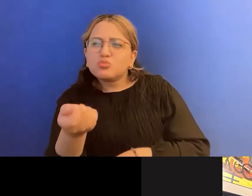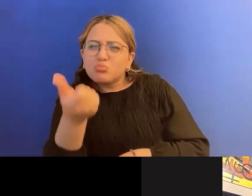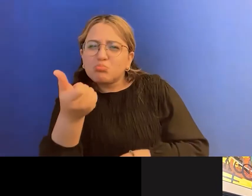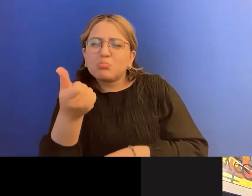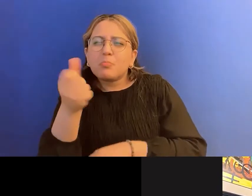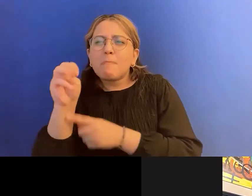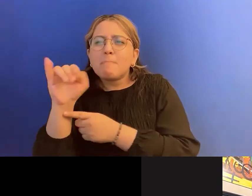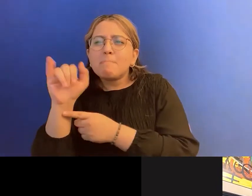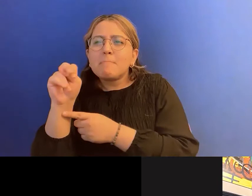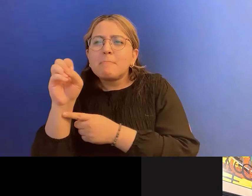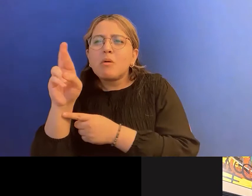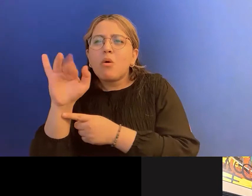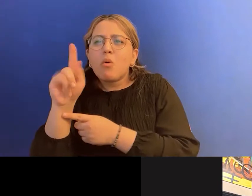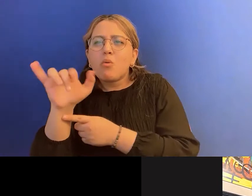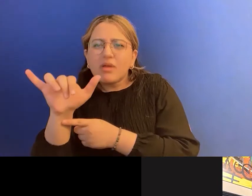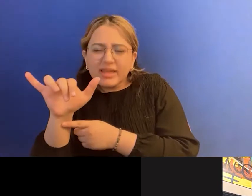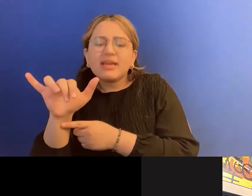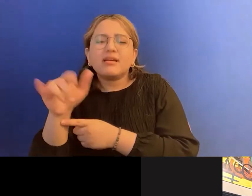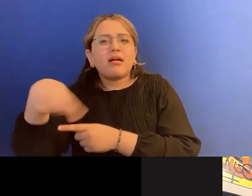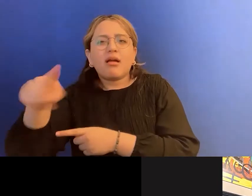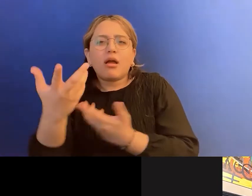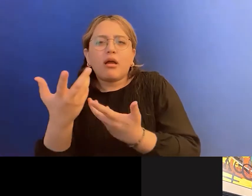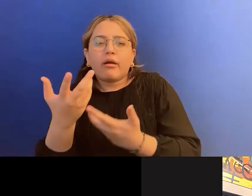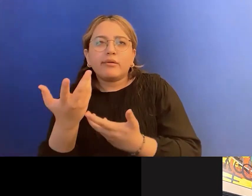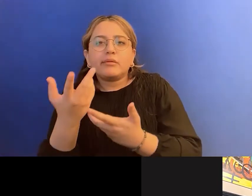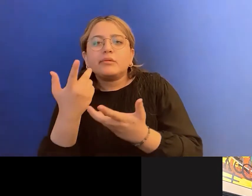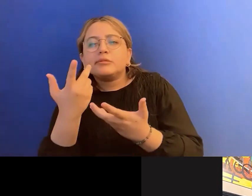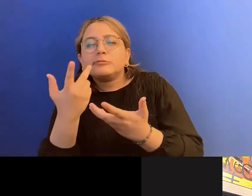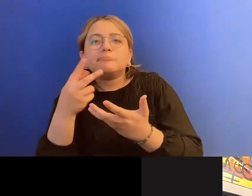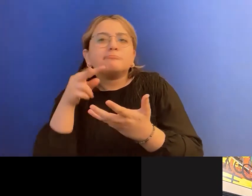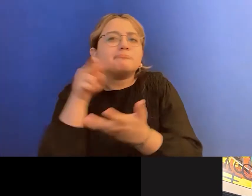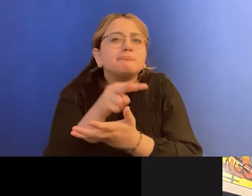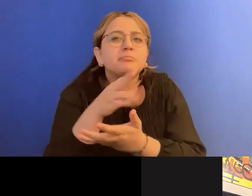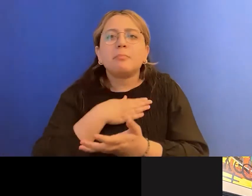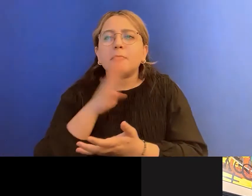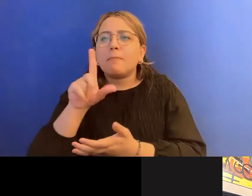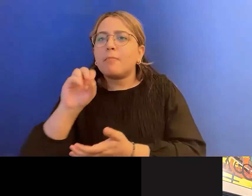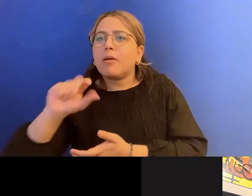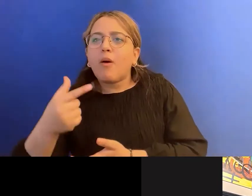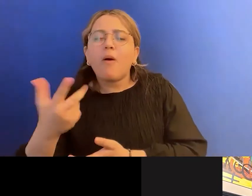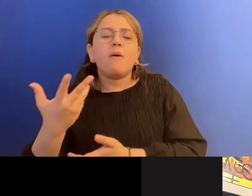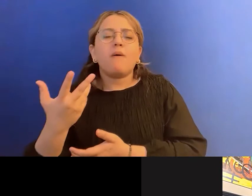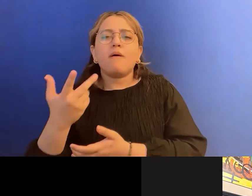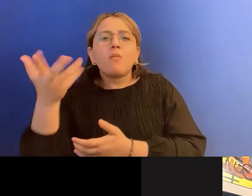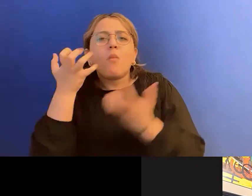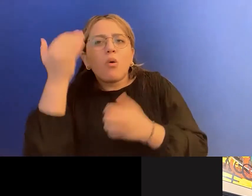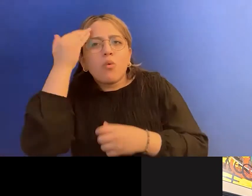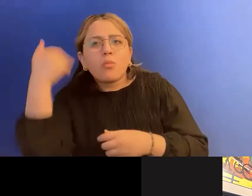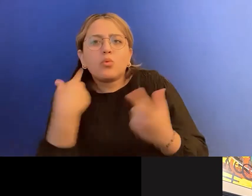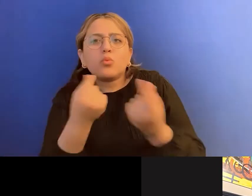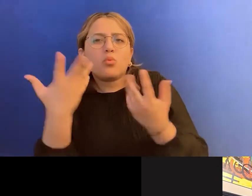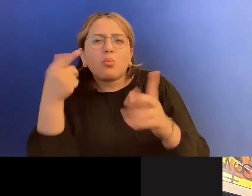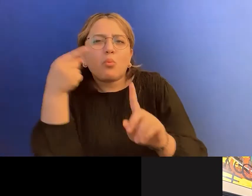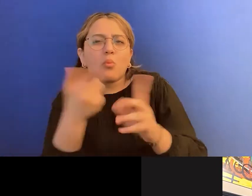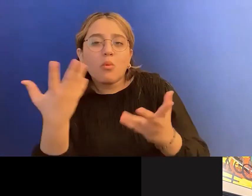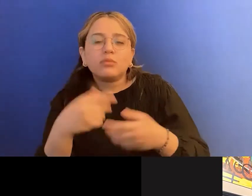bothered to check out my blog and wanted to find out what I was doing and what this was all about. But, you know, of course, when body